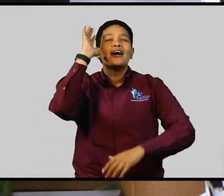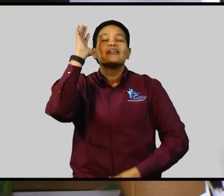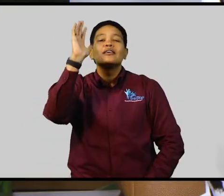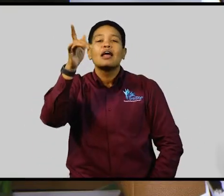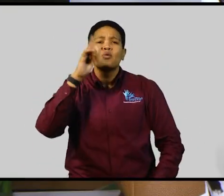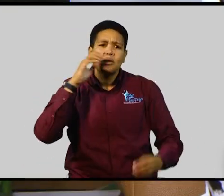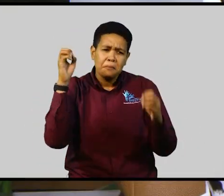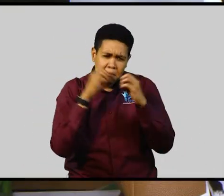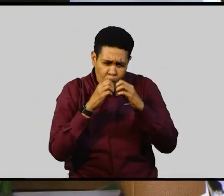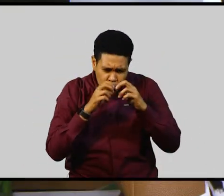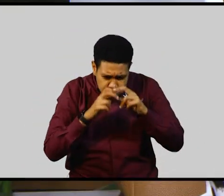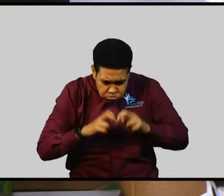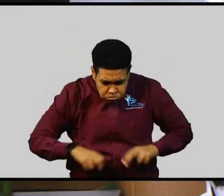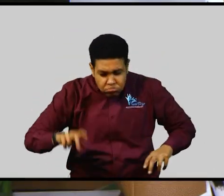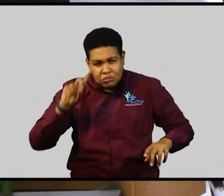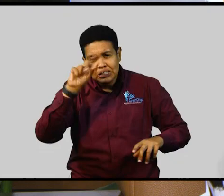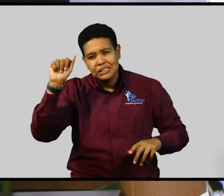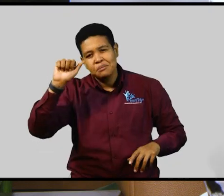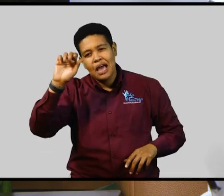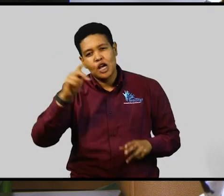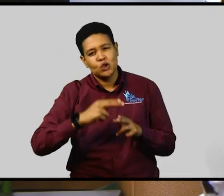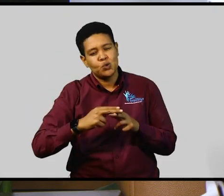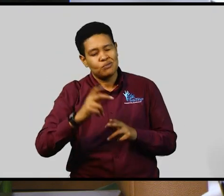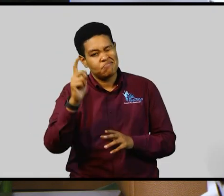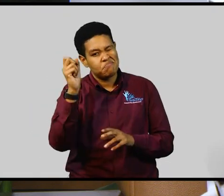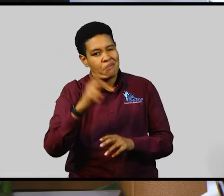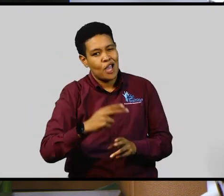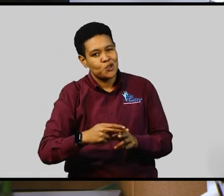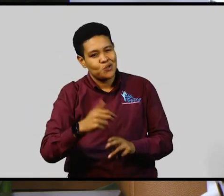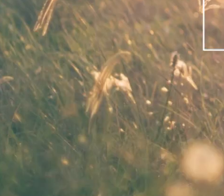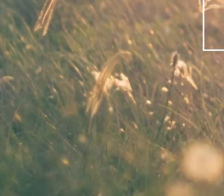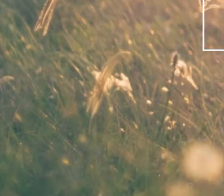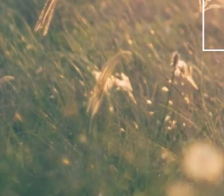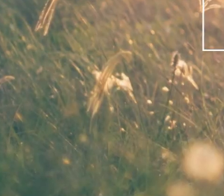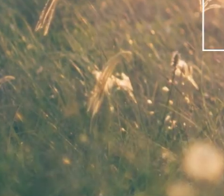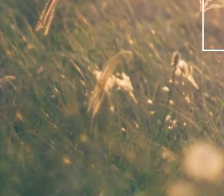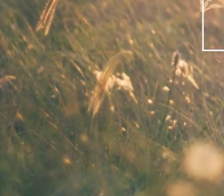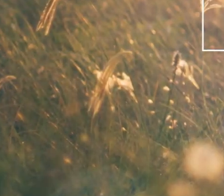we'll be diving back into things in just a few. We'll be right back.